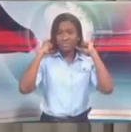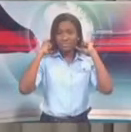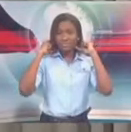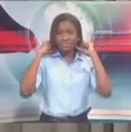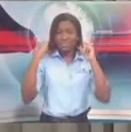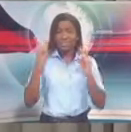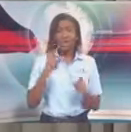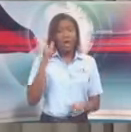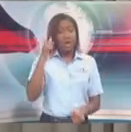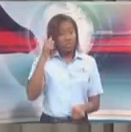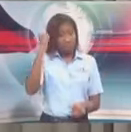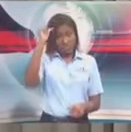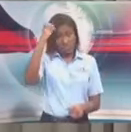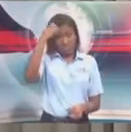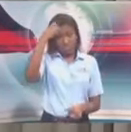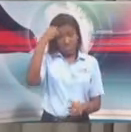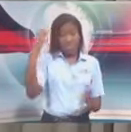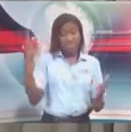is important.